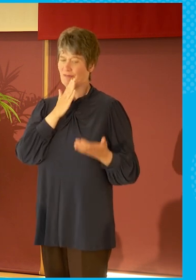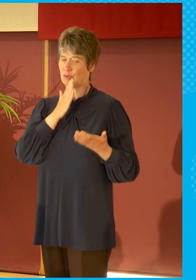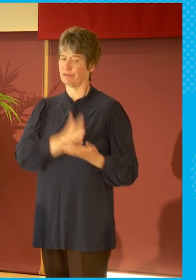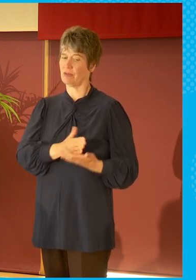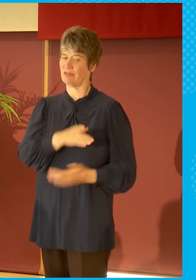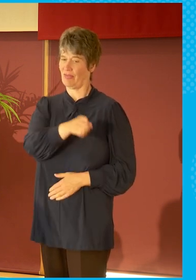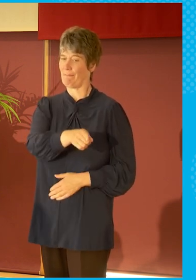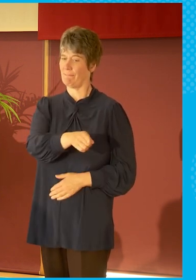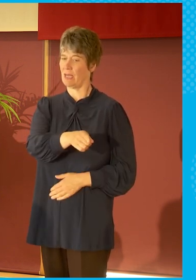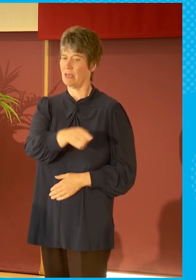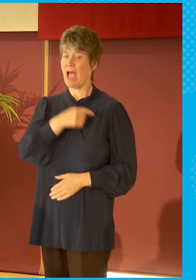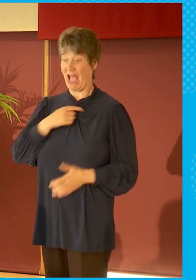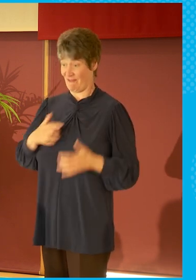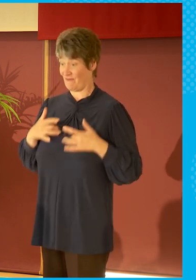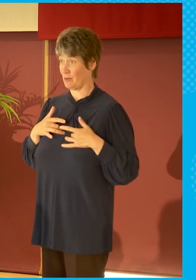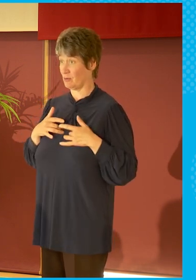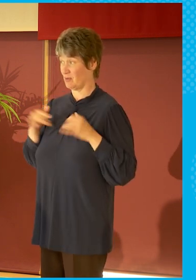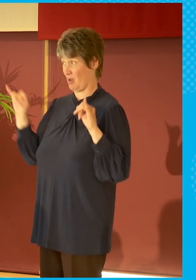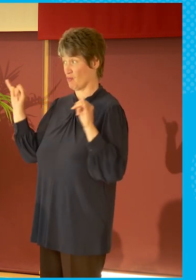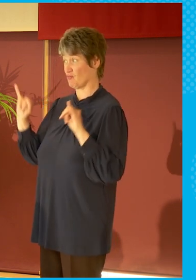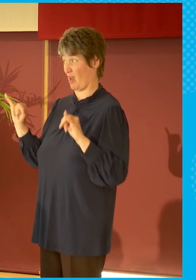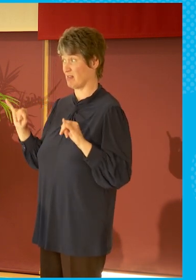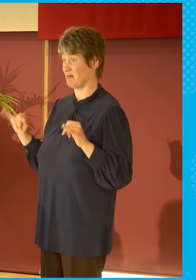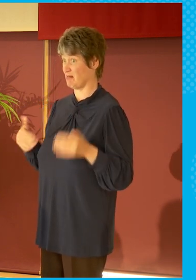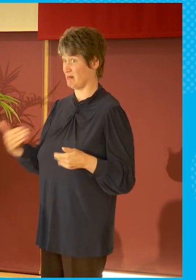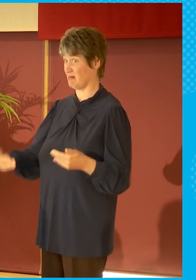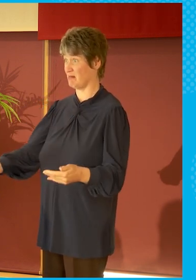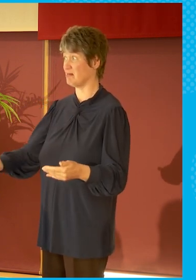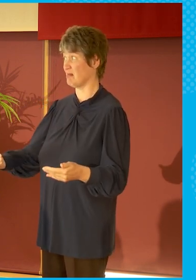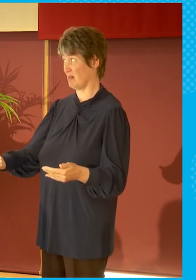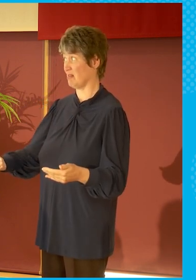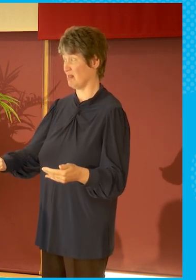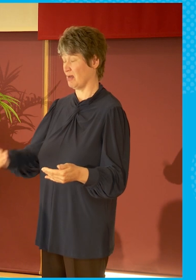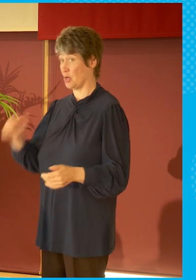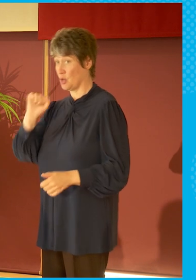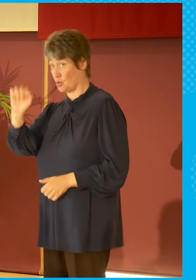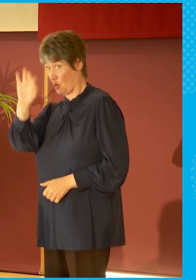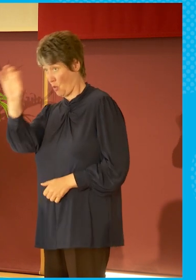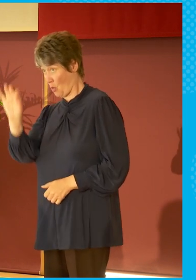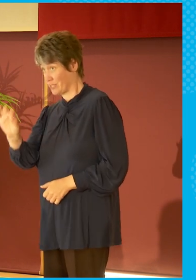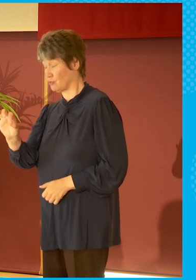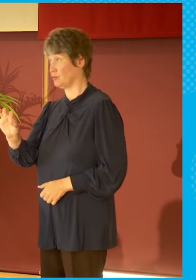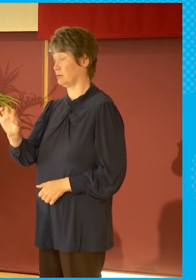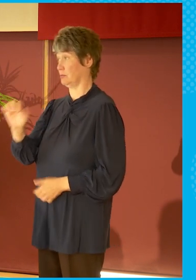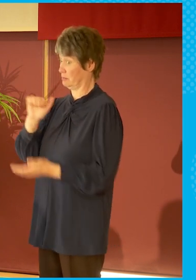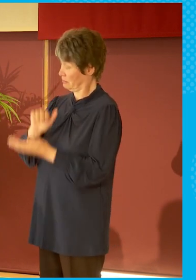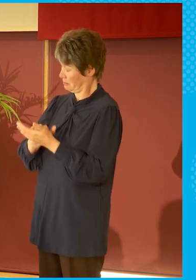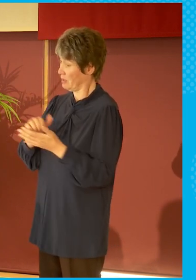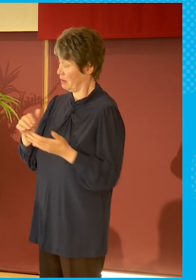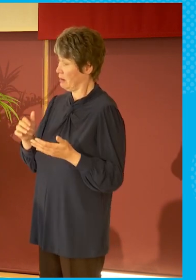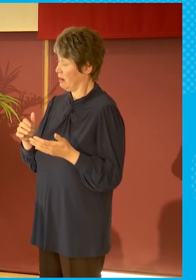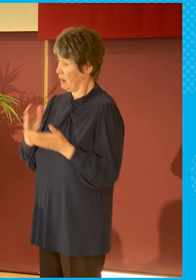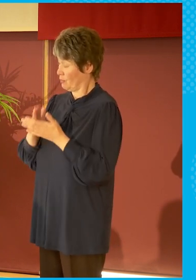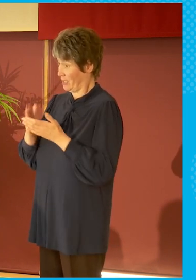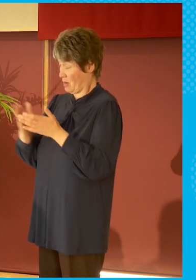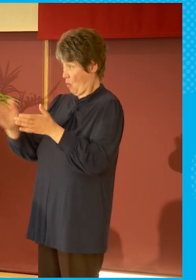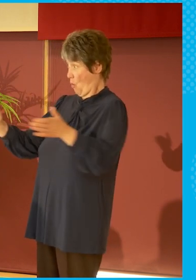about that. So I think your question really starts to unpack something which is much, much wider.